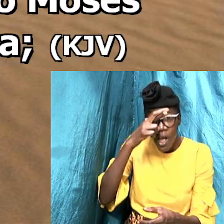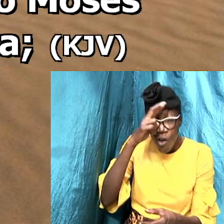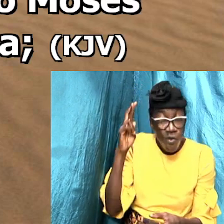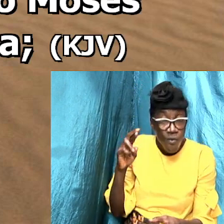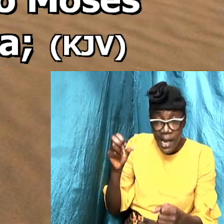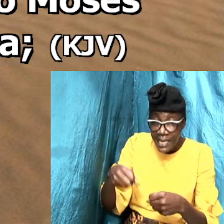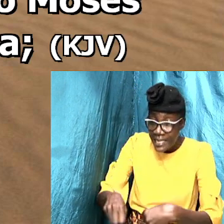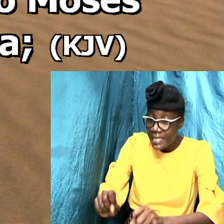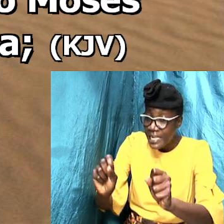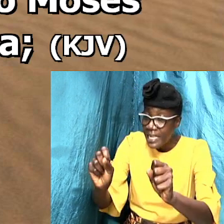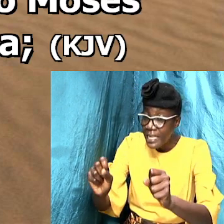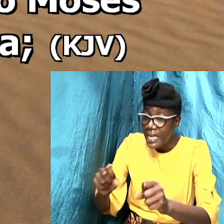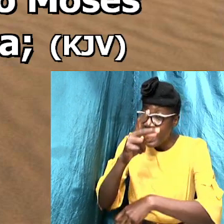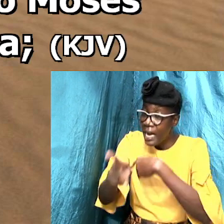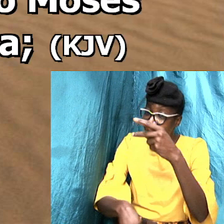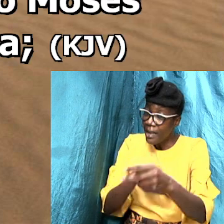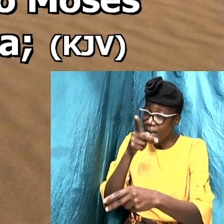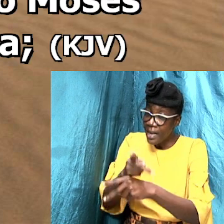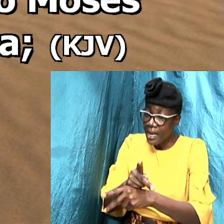of baptism.